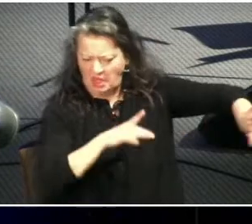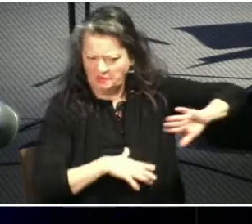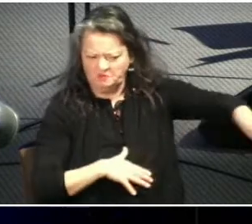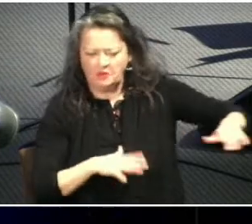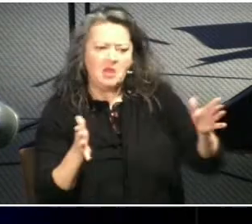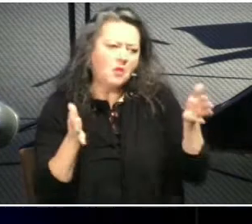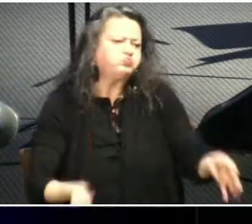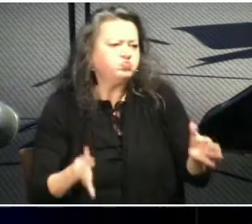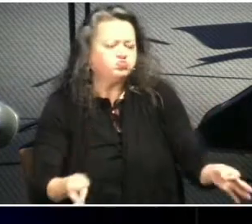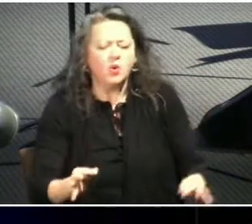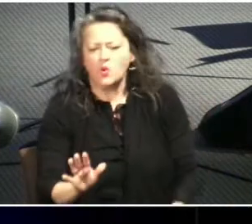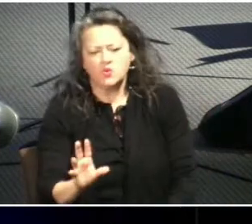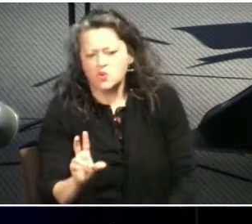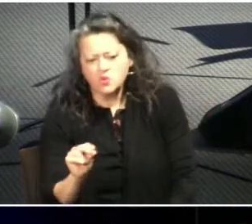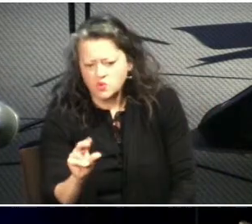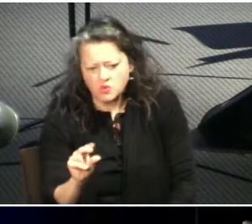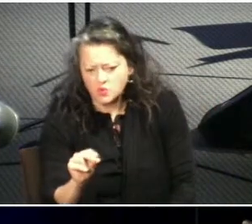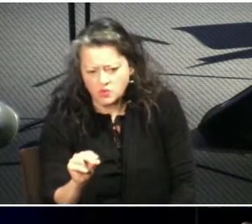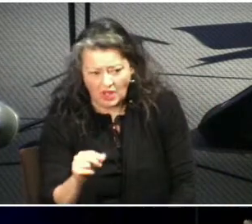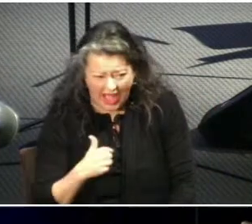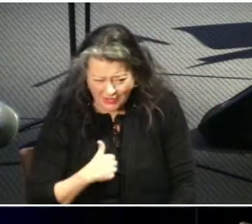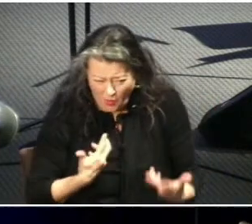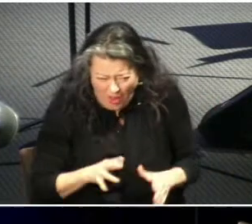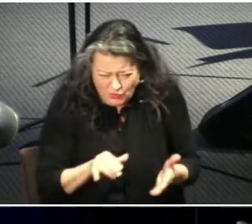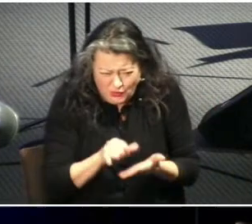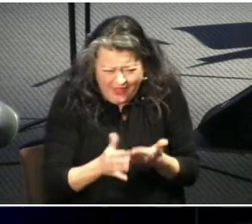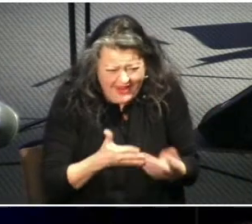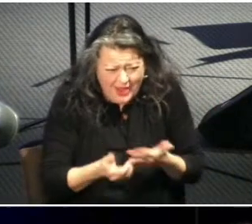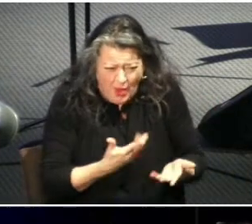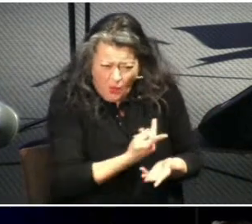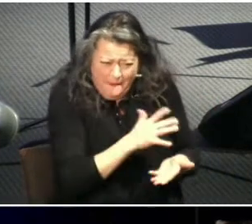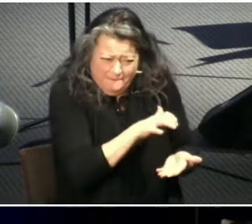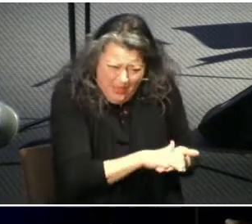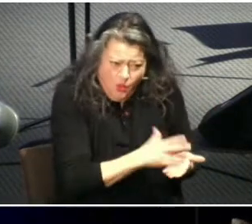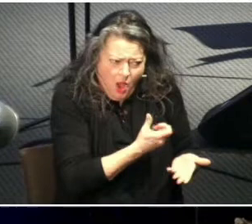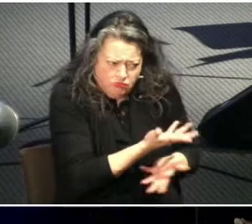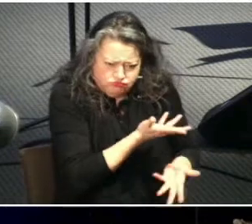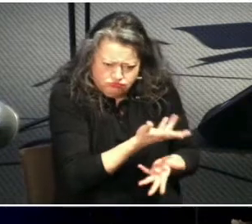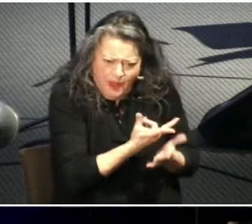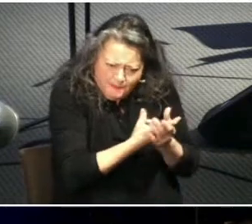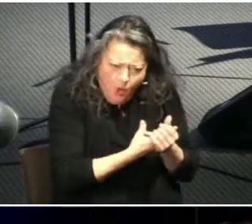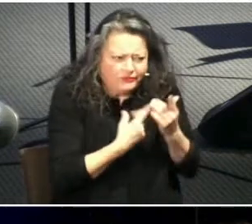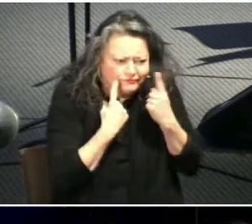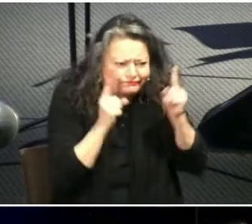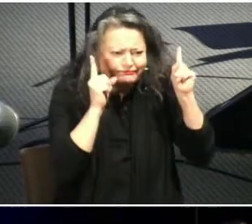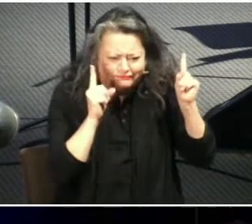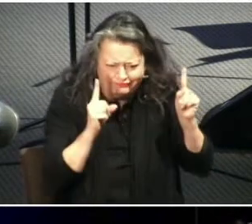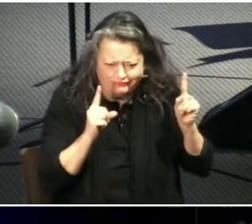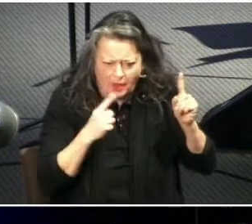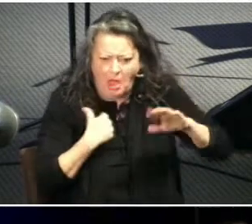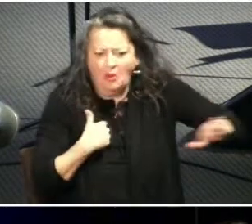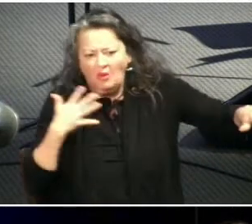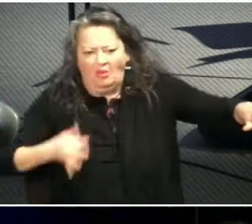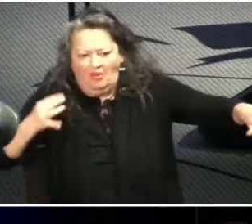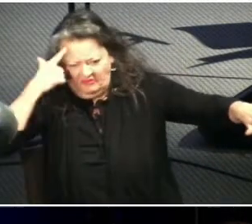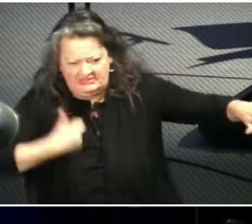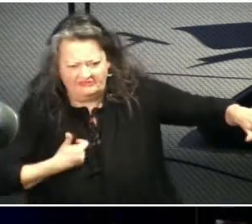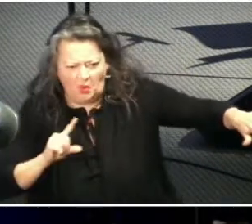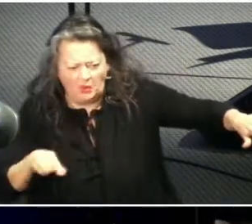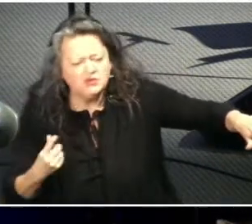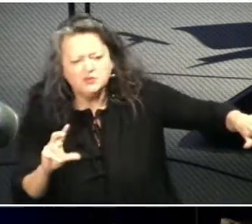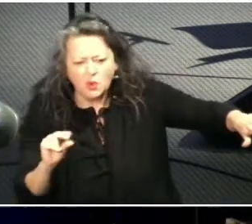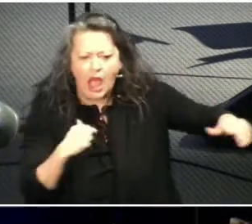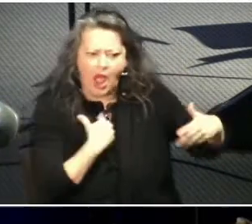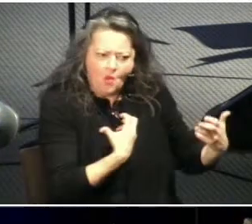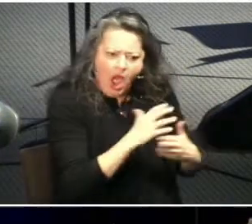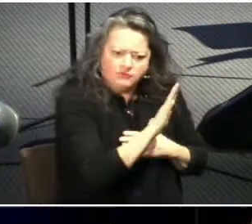his wishes and i don't want to do that i want what is best for him and i value his